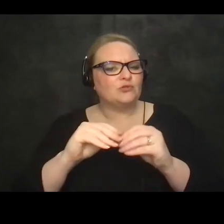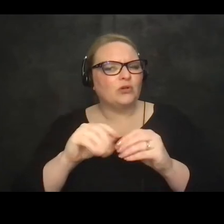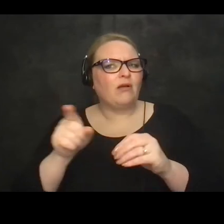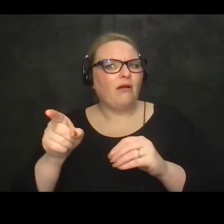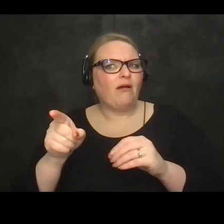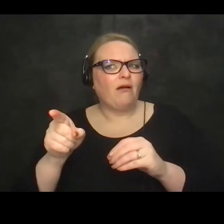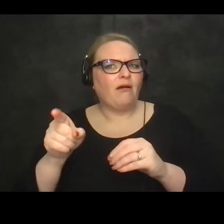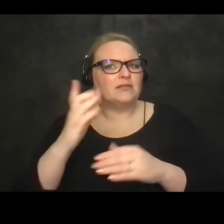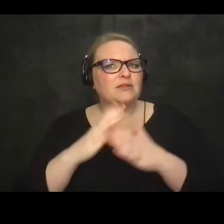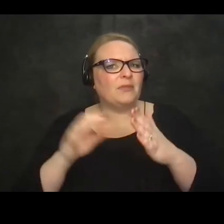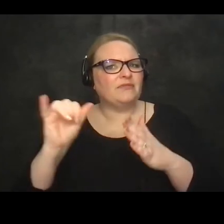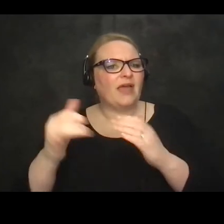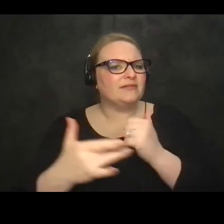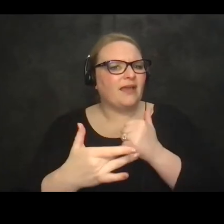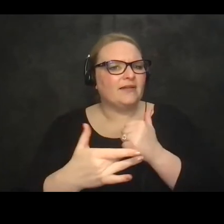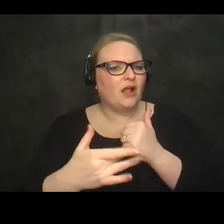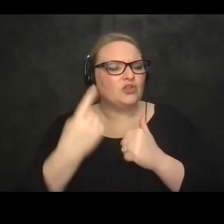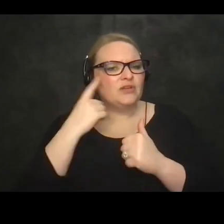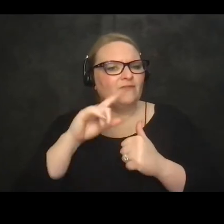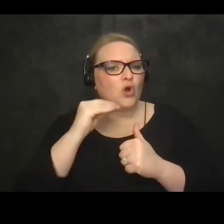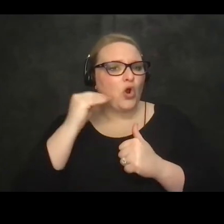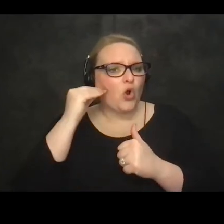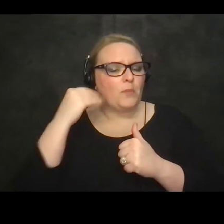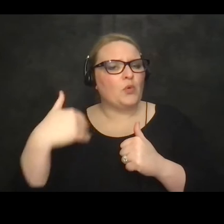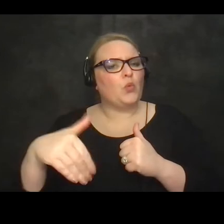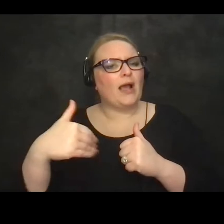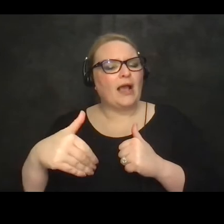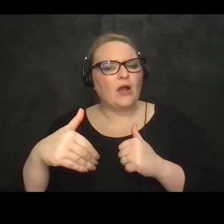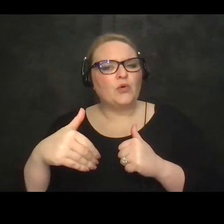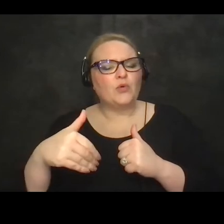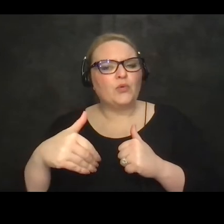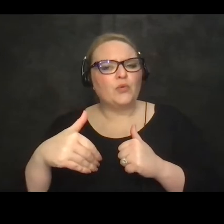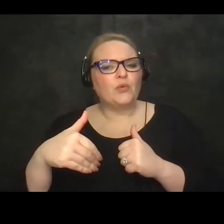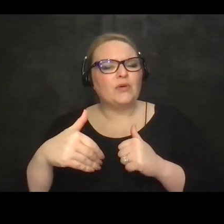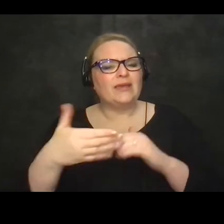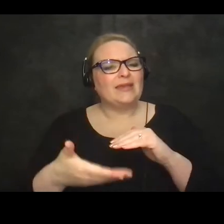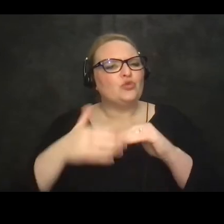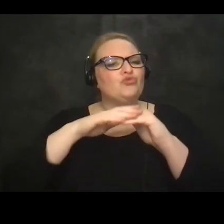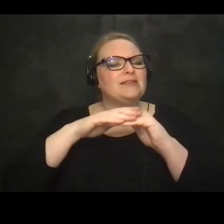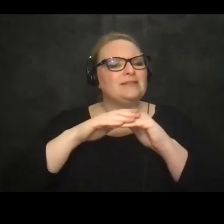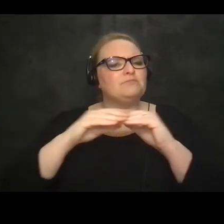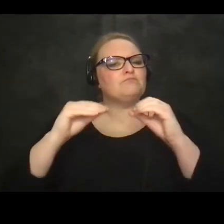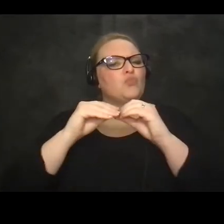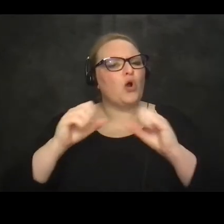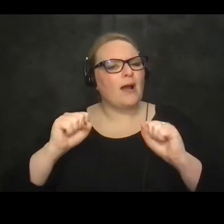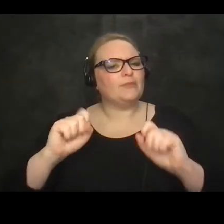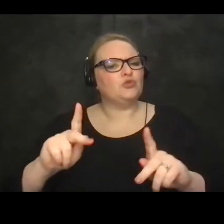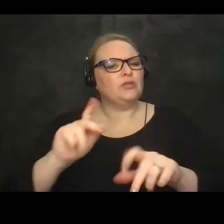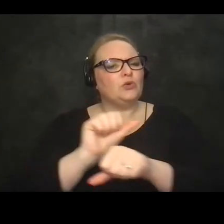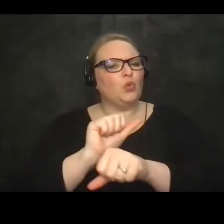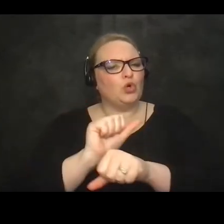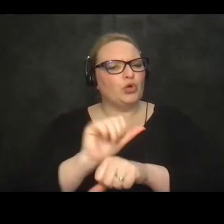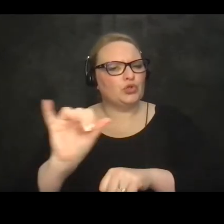some of those technologies for the home actually increasing the opportunities in the workplace we're seeing